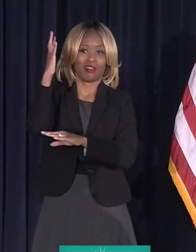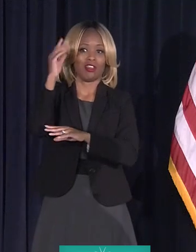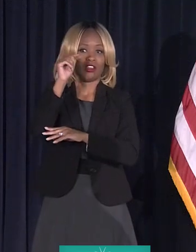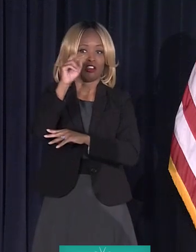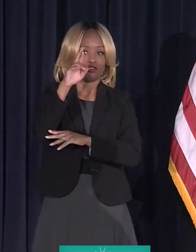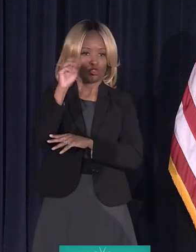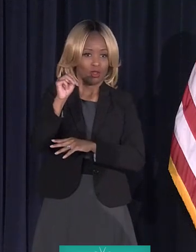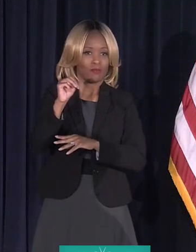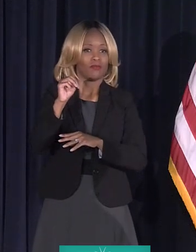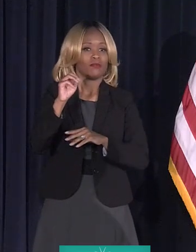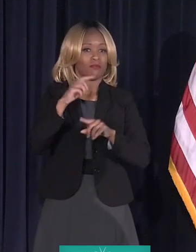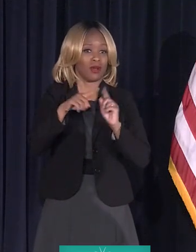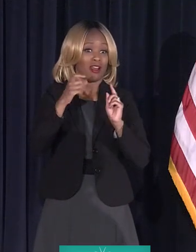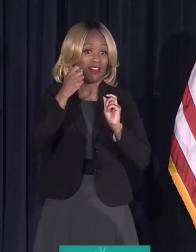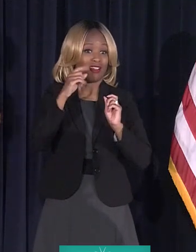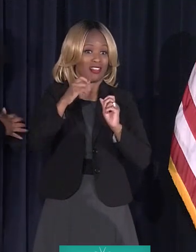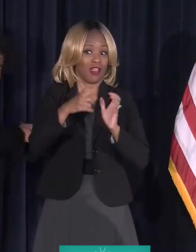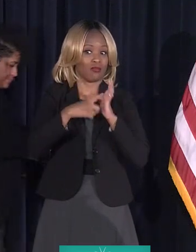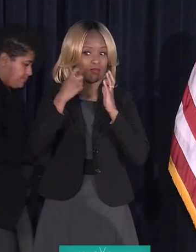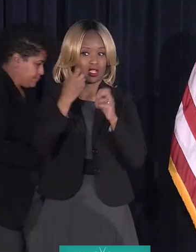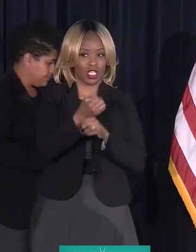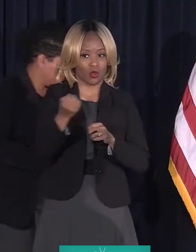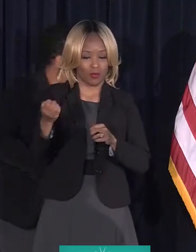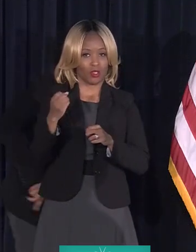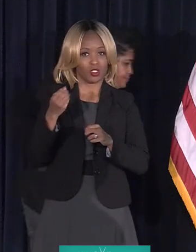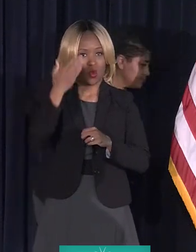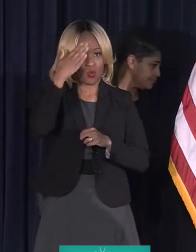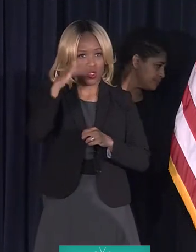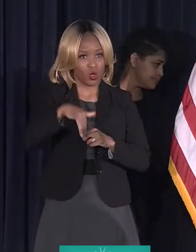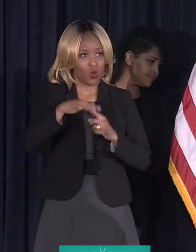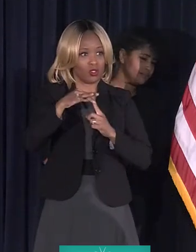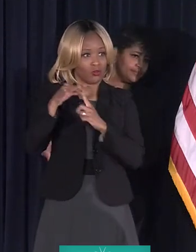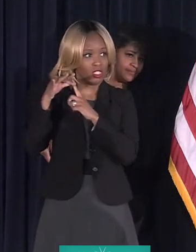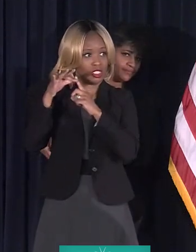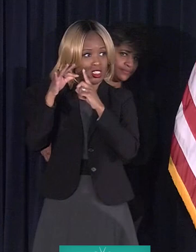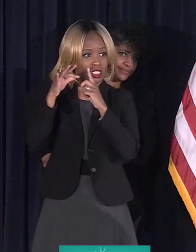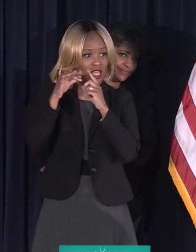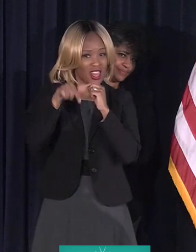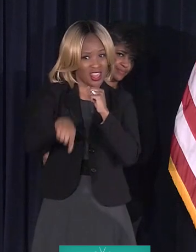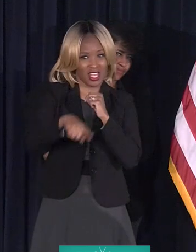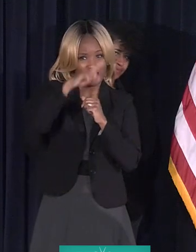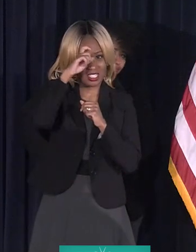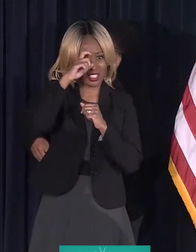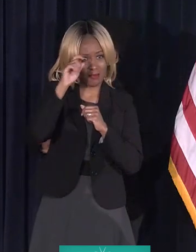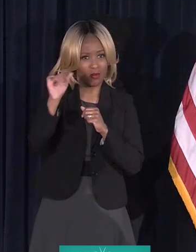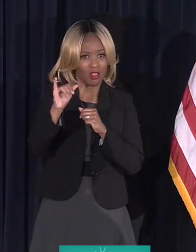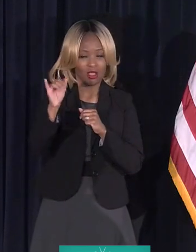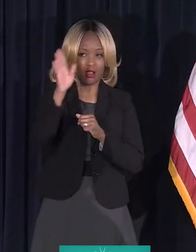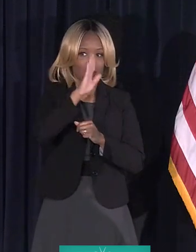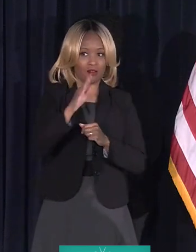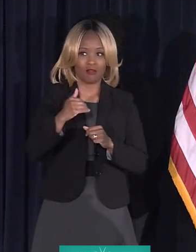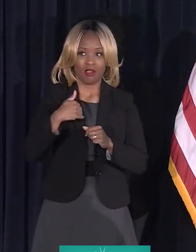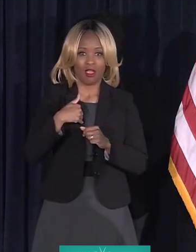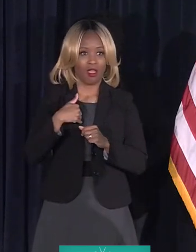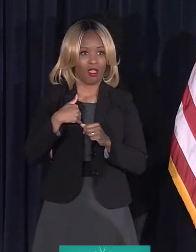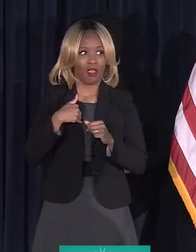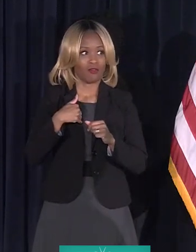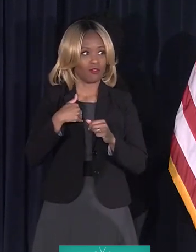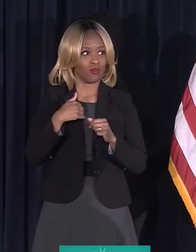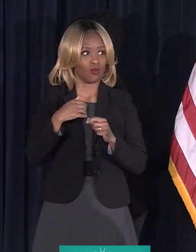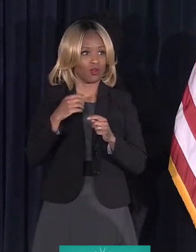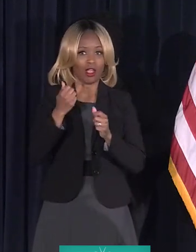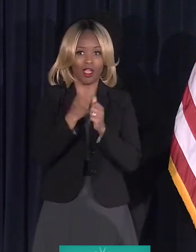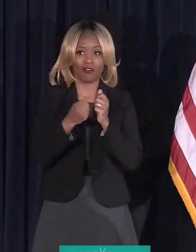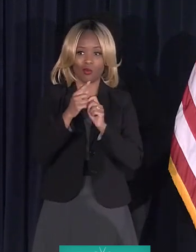take care of the equipment. So, we know, especially this summer, like, we've never had an instance where we're all at home